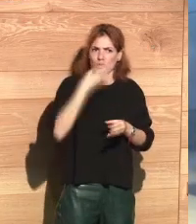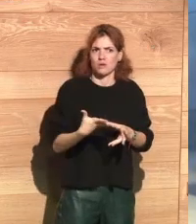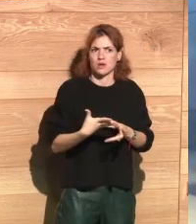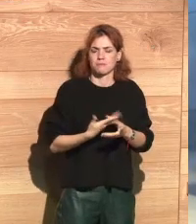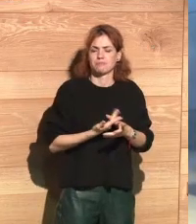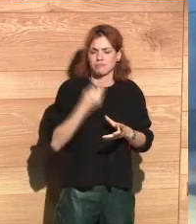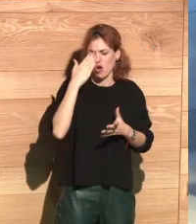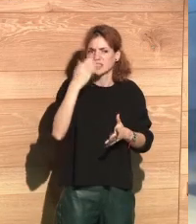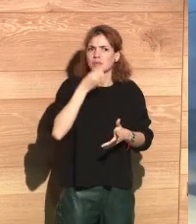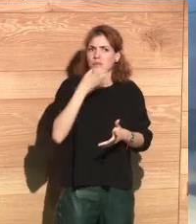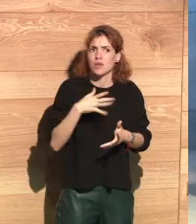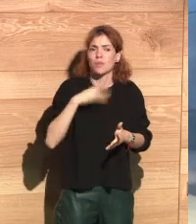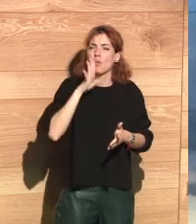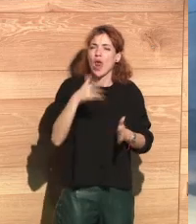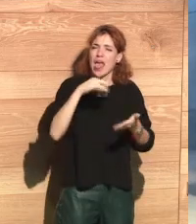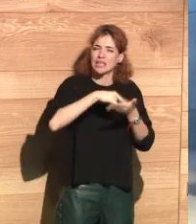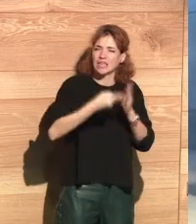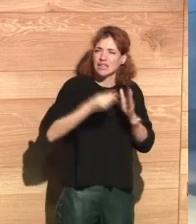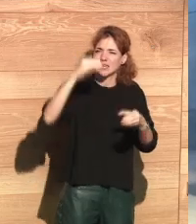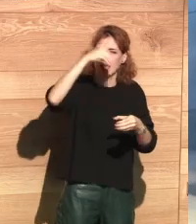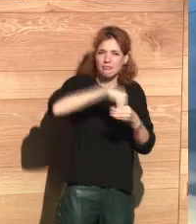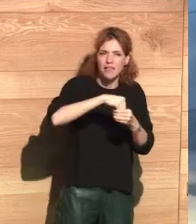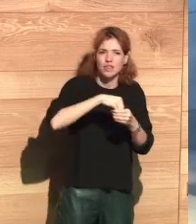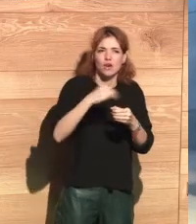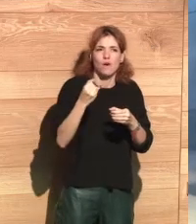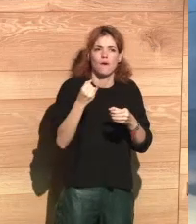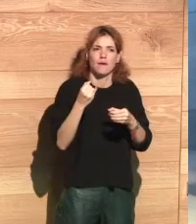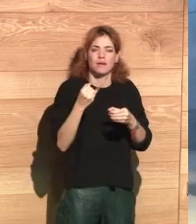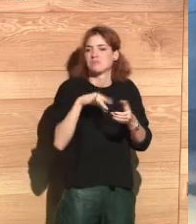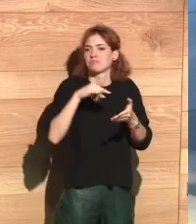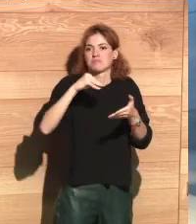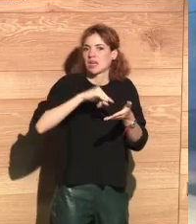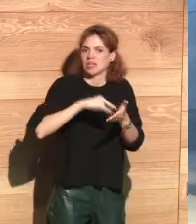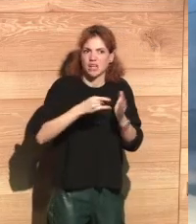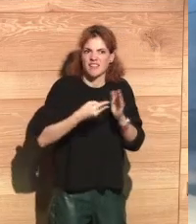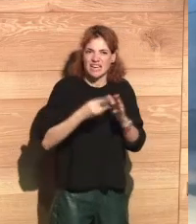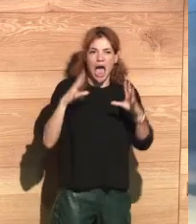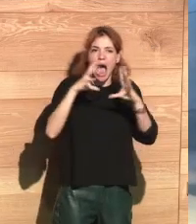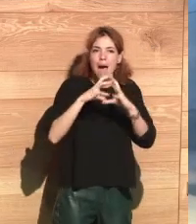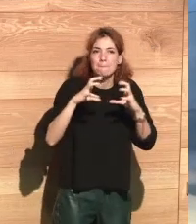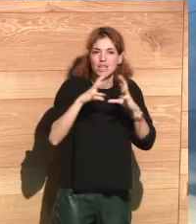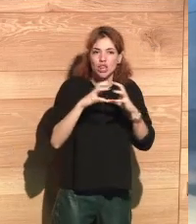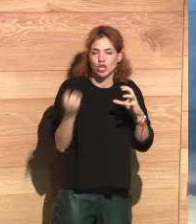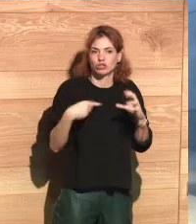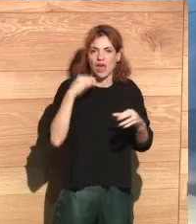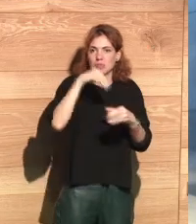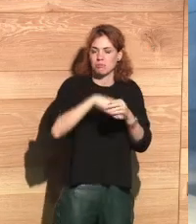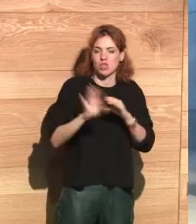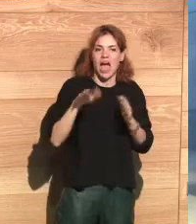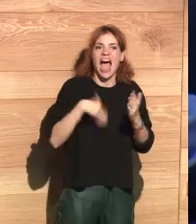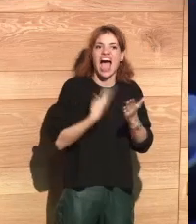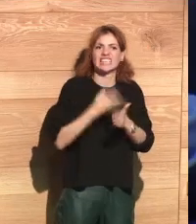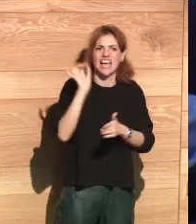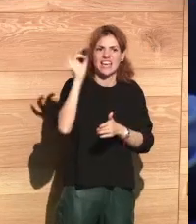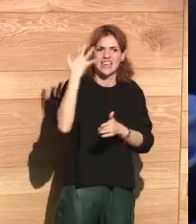have done a good job. I think that the strategy covers all the aspects that need to be included in a very ambitious strategy,